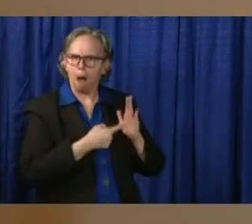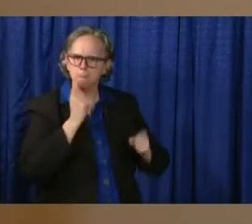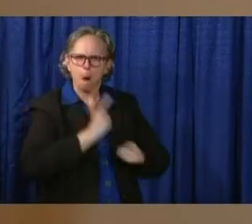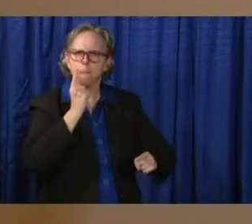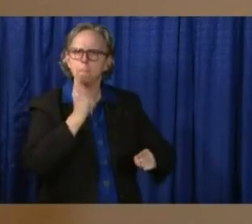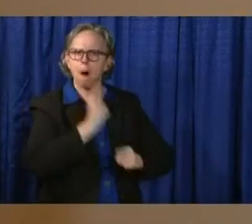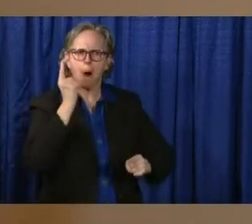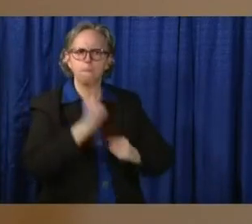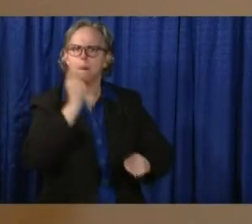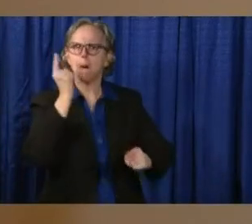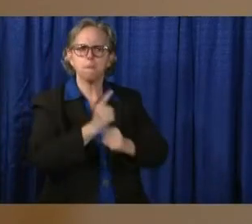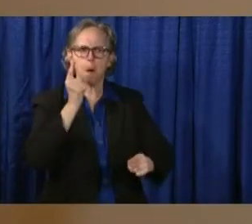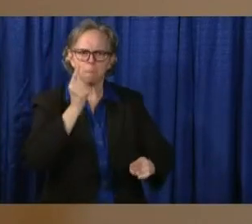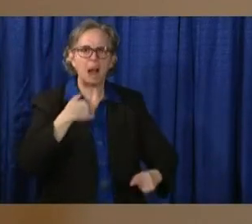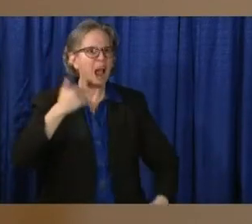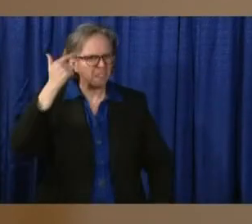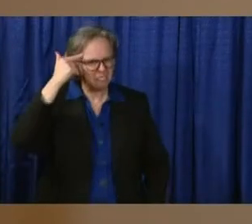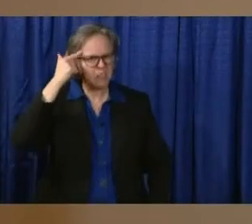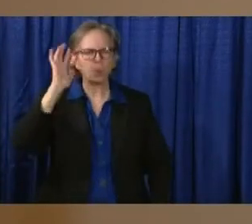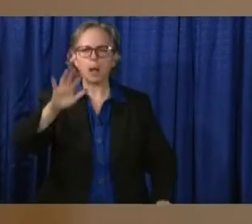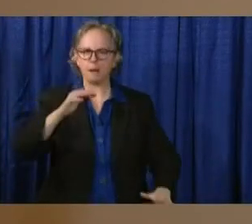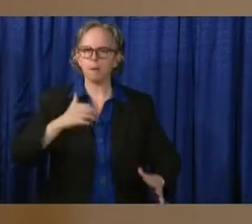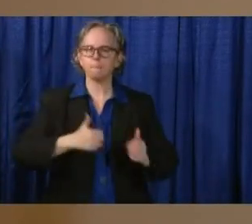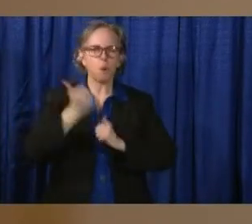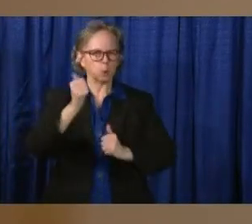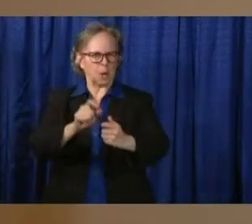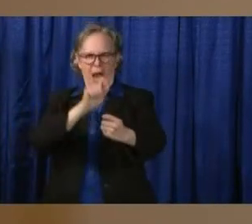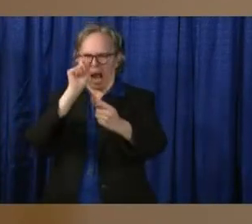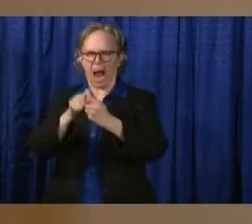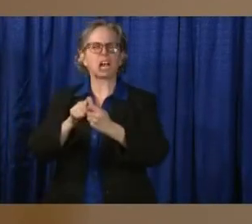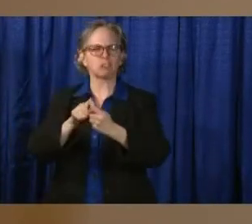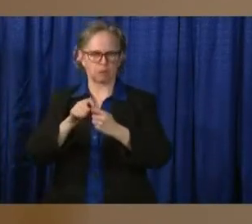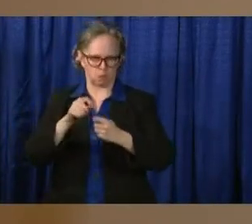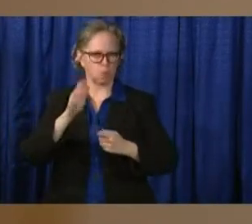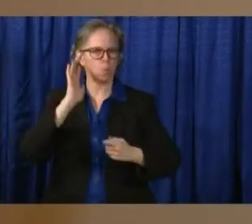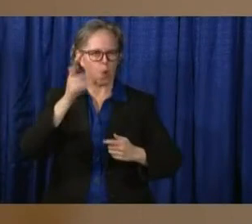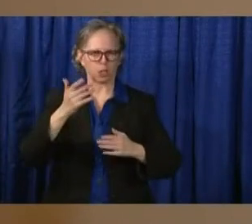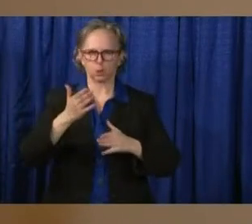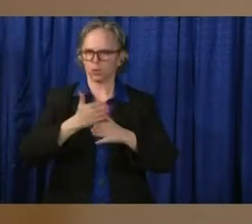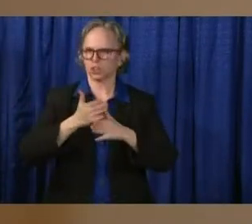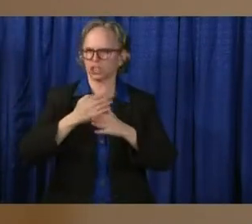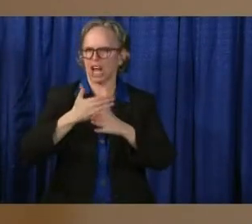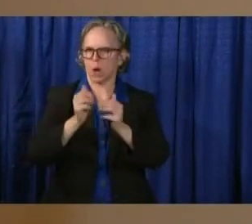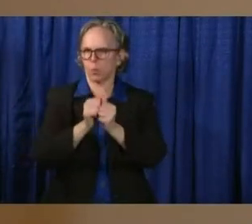for Ohio to share. Again, probably midweek, as soon as I can get them to you. Thank you.